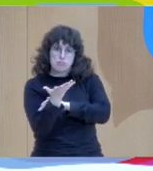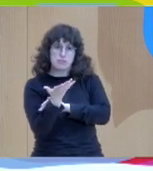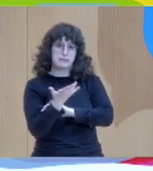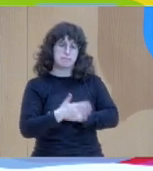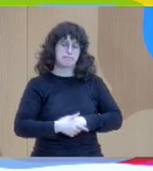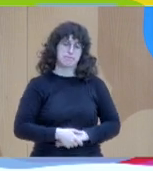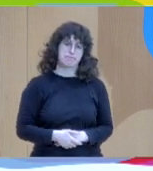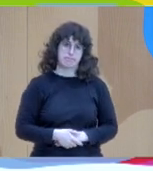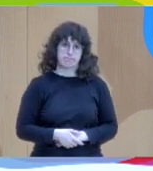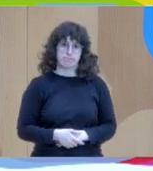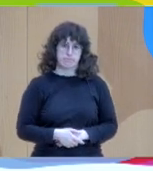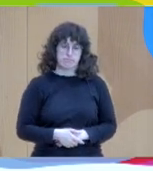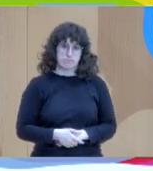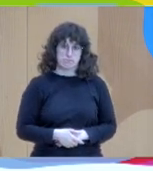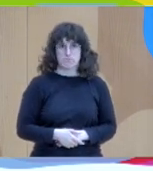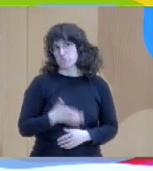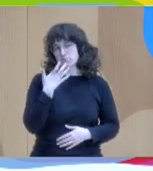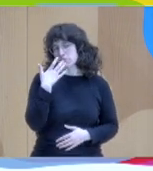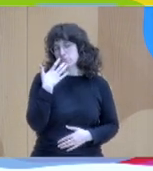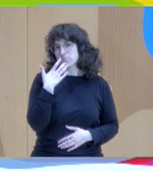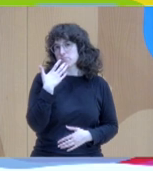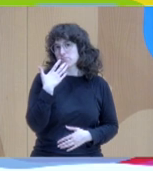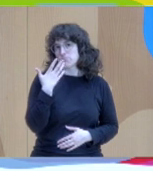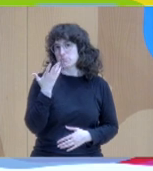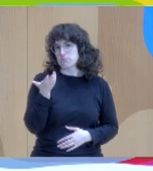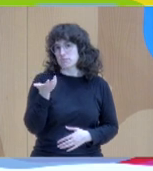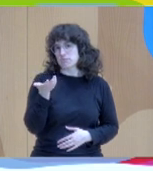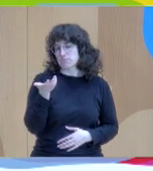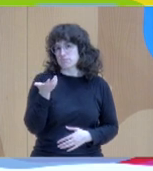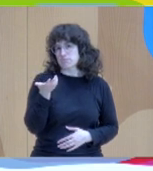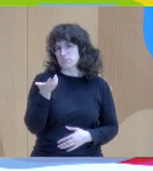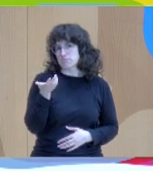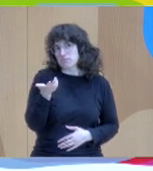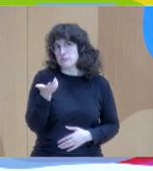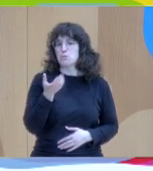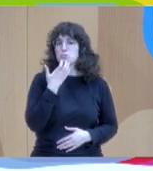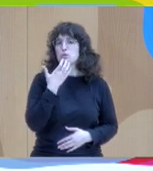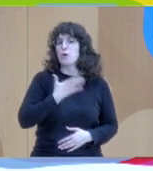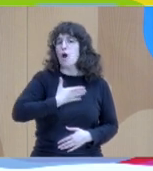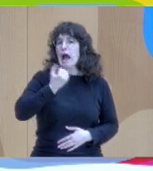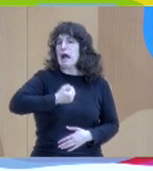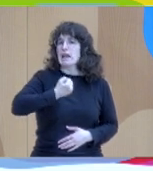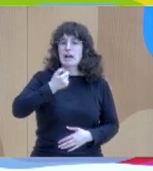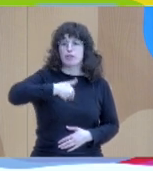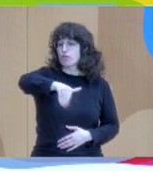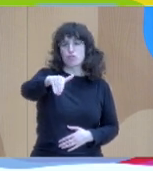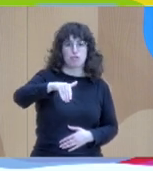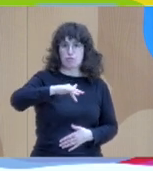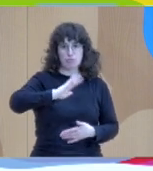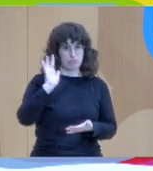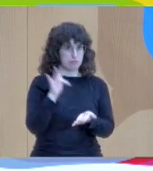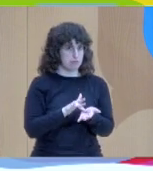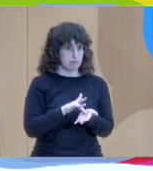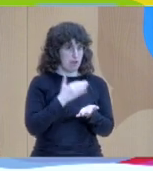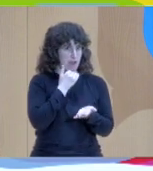And we had consultation to an organization which was, you know, very, very worried about what happened